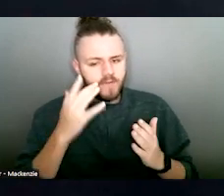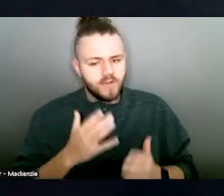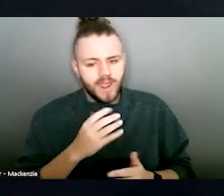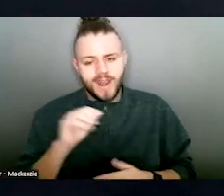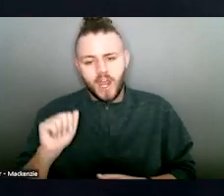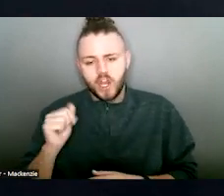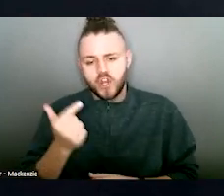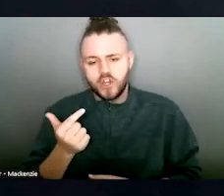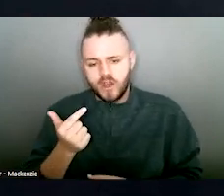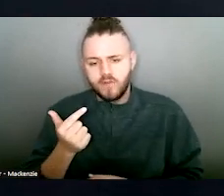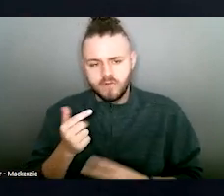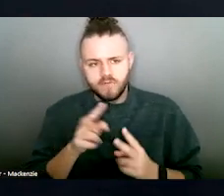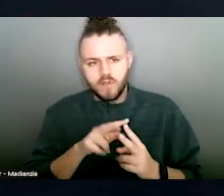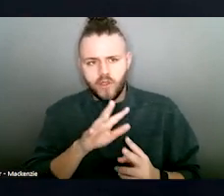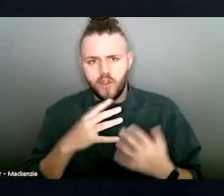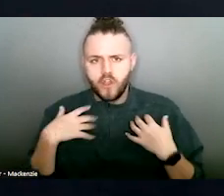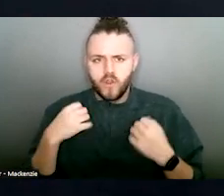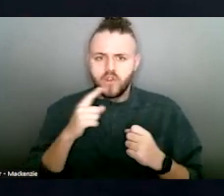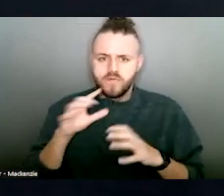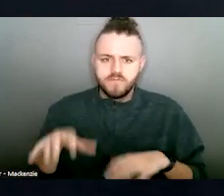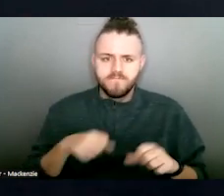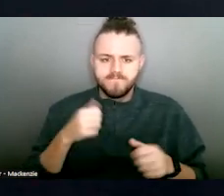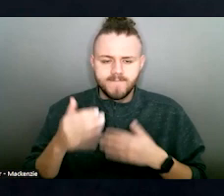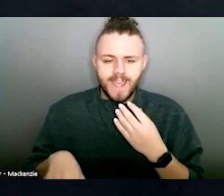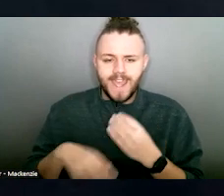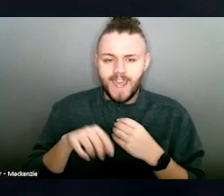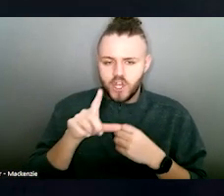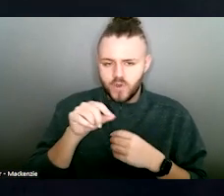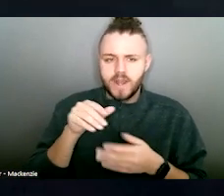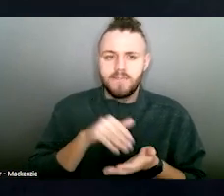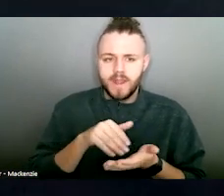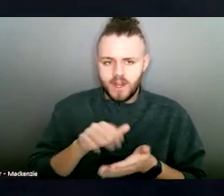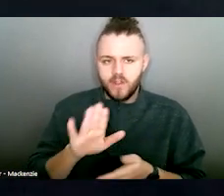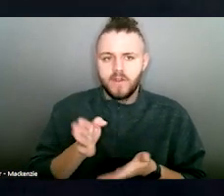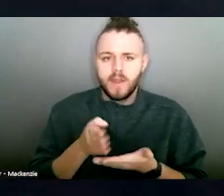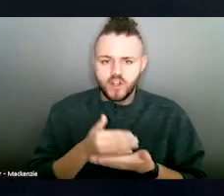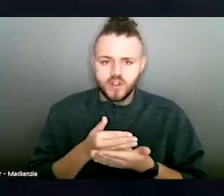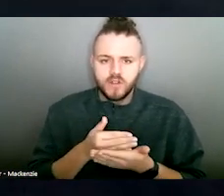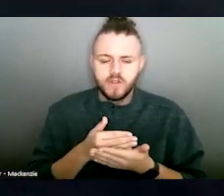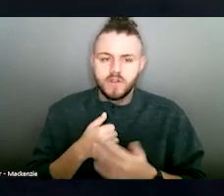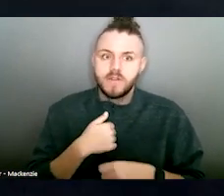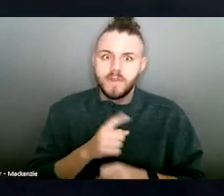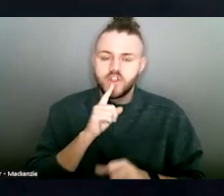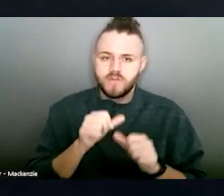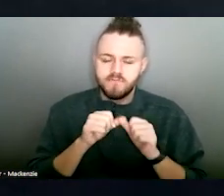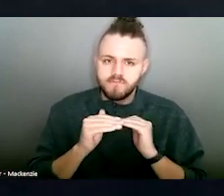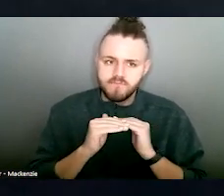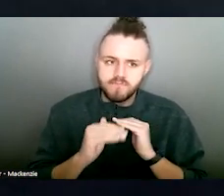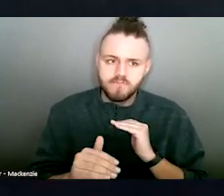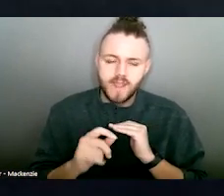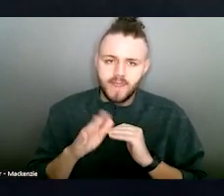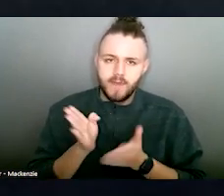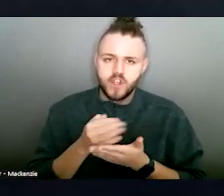Yost for their courage to add a hundred million in their budget. Let's make sure that that stays in the budget.